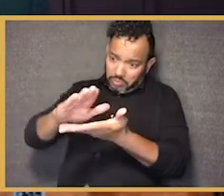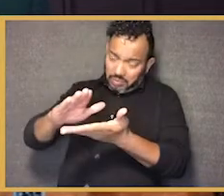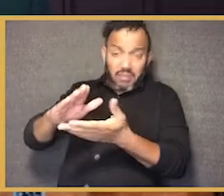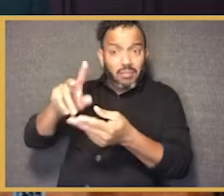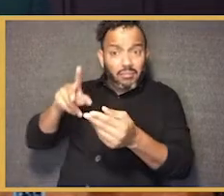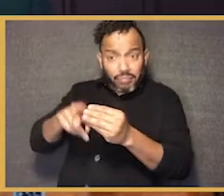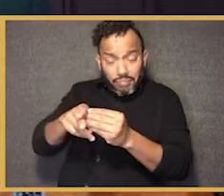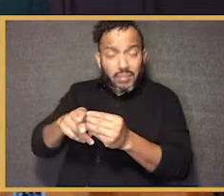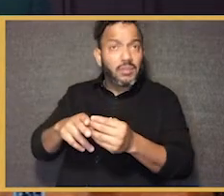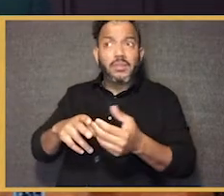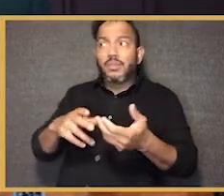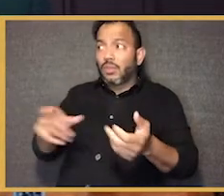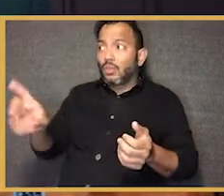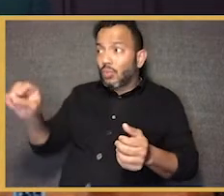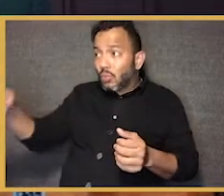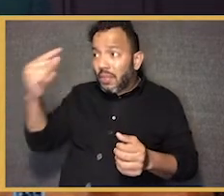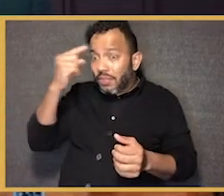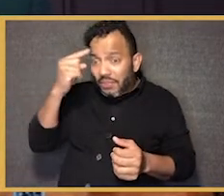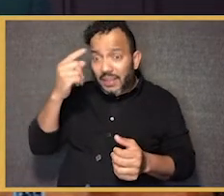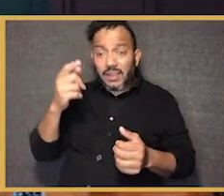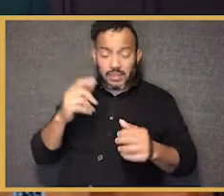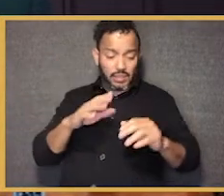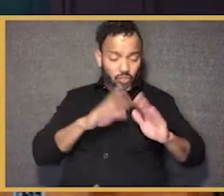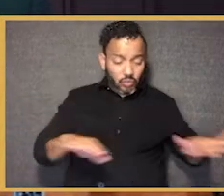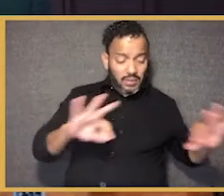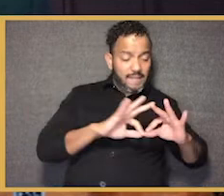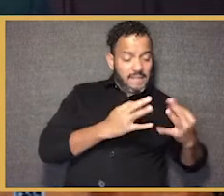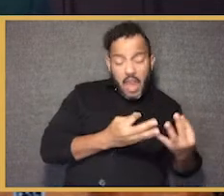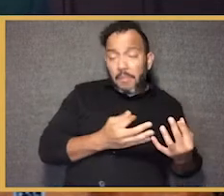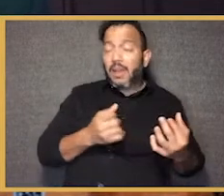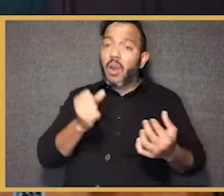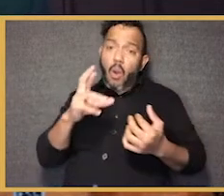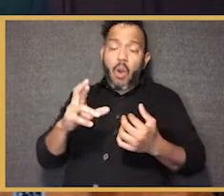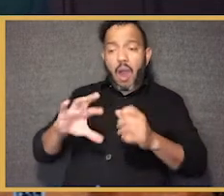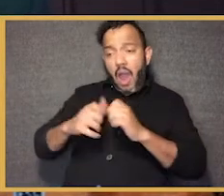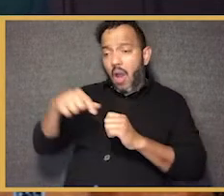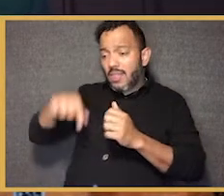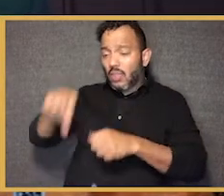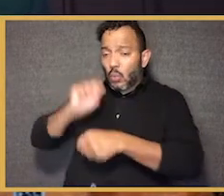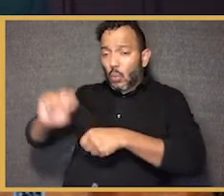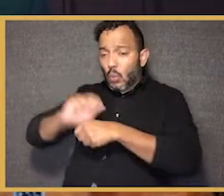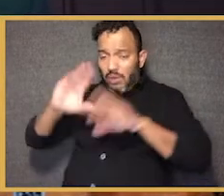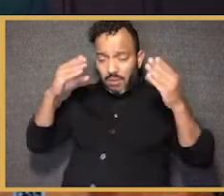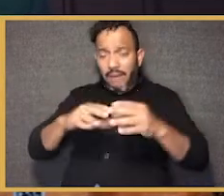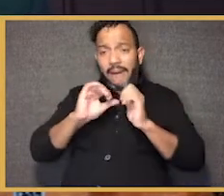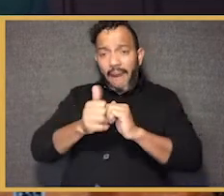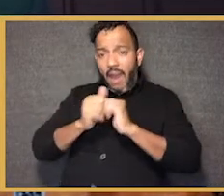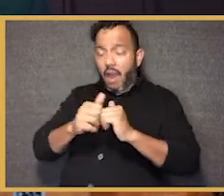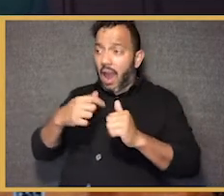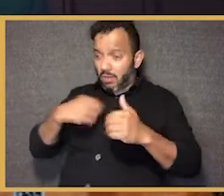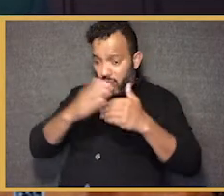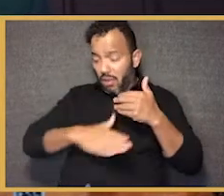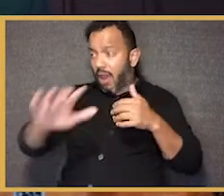we need a wholesale rethinking of the role in schools in the lives of children and families? And how would this work